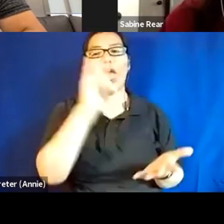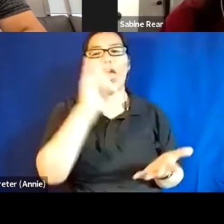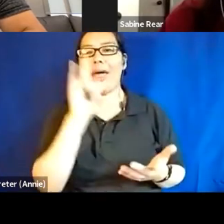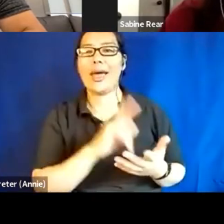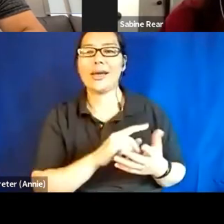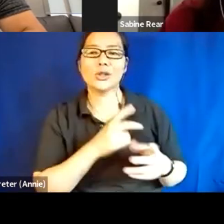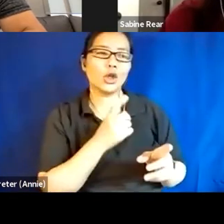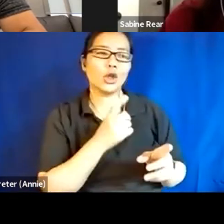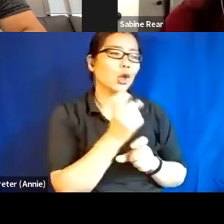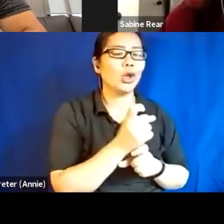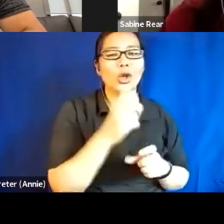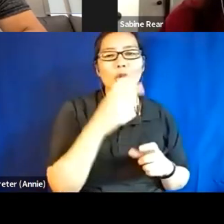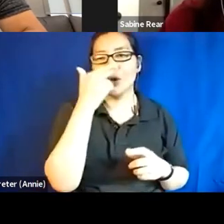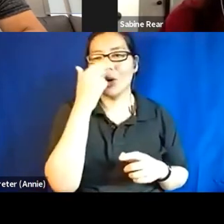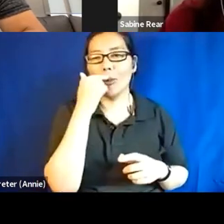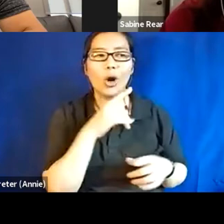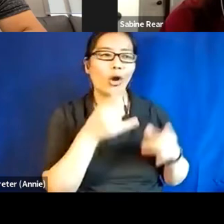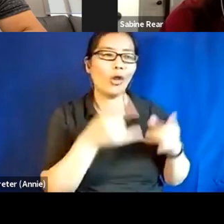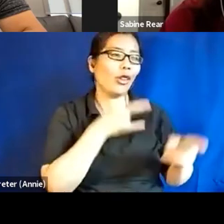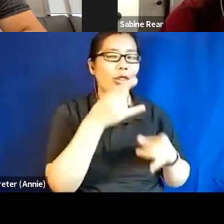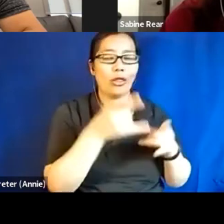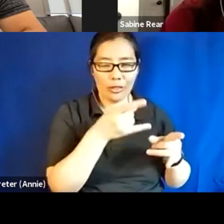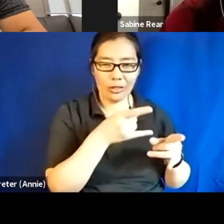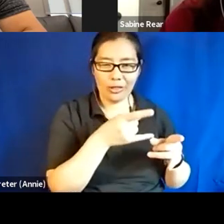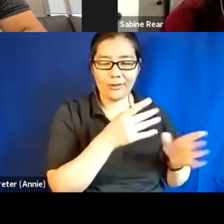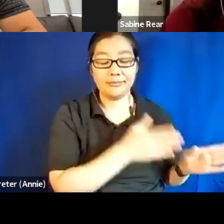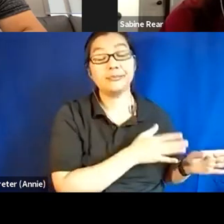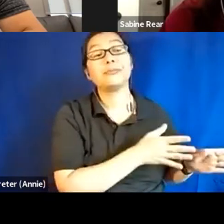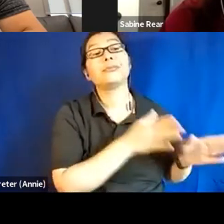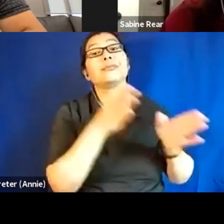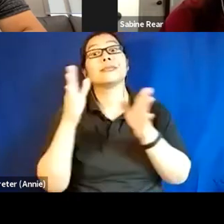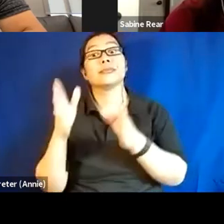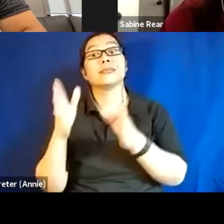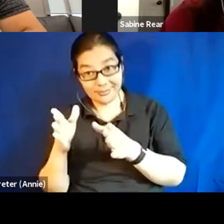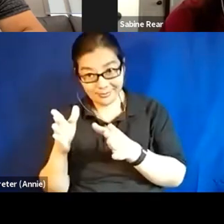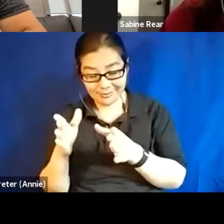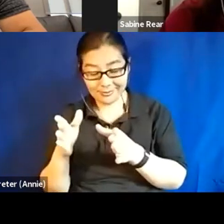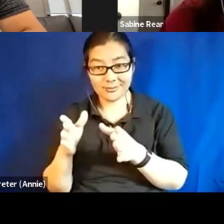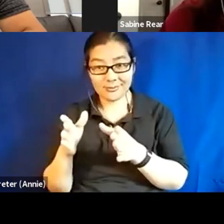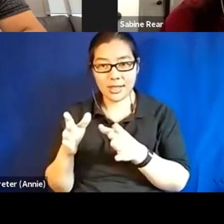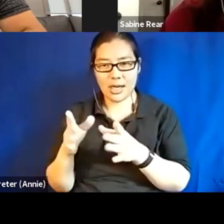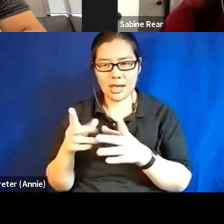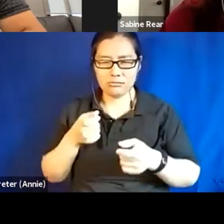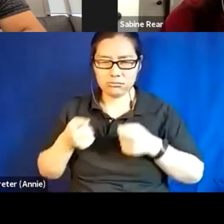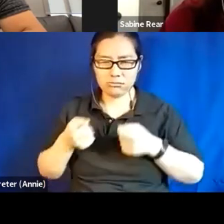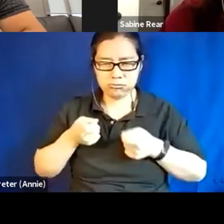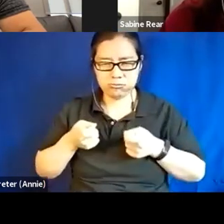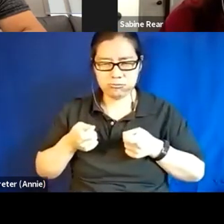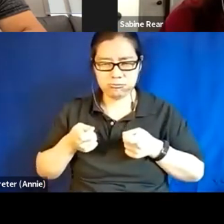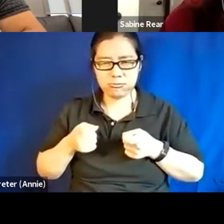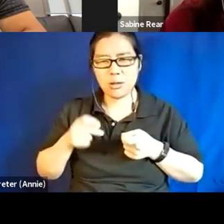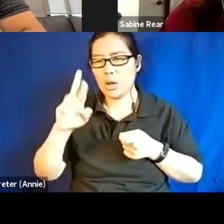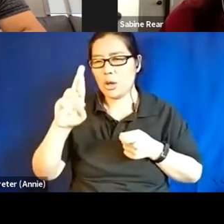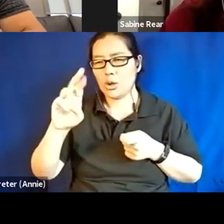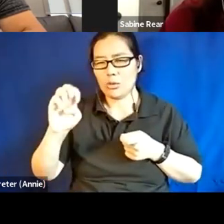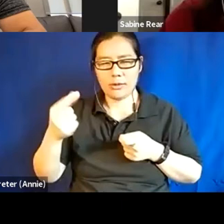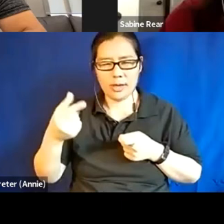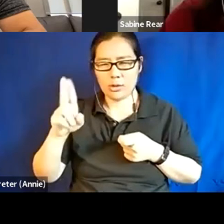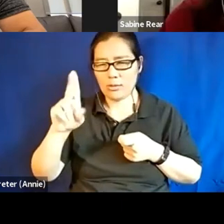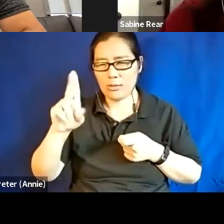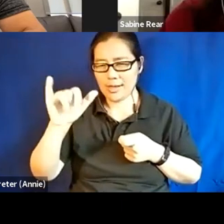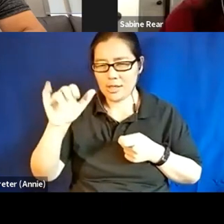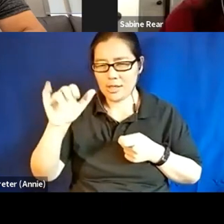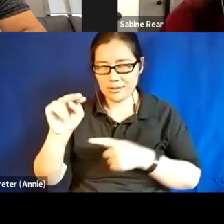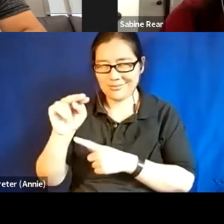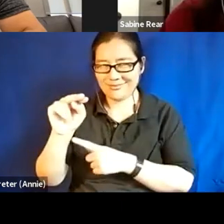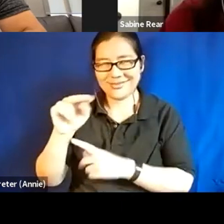uh, kind of slapstick all the above, uh, after that point, it moves into the regulation and, uh, regulation might not be what most people